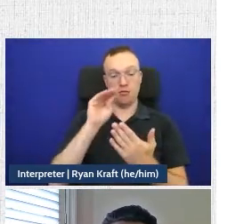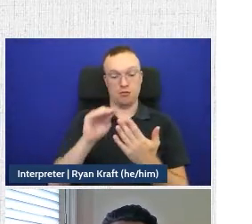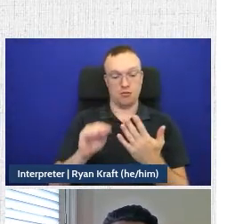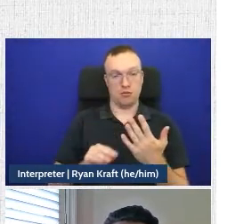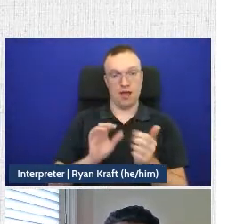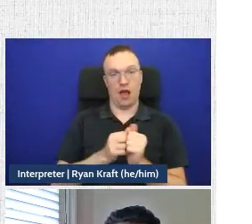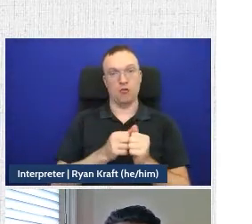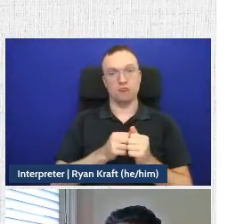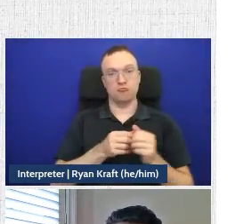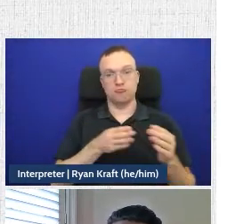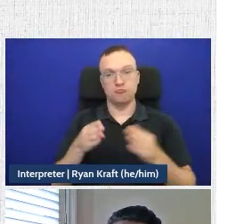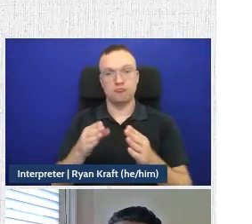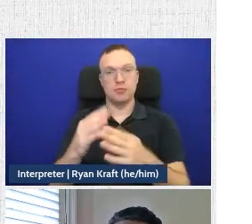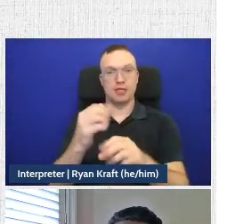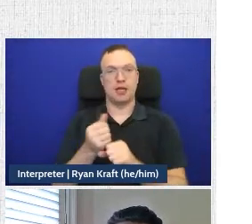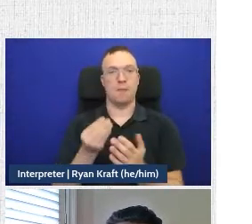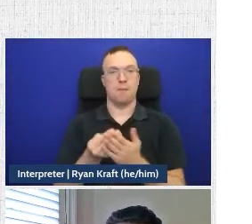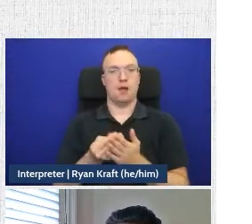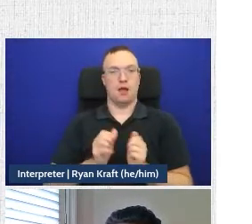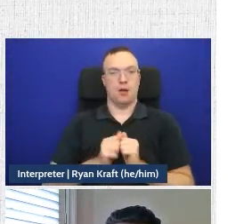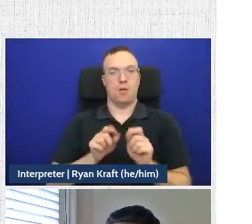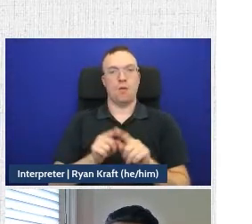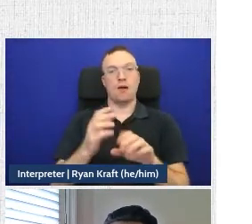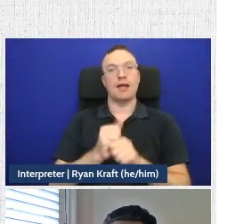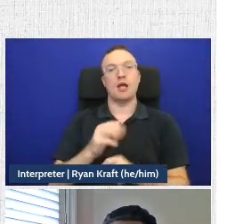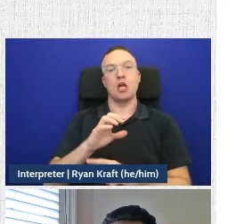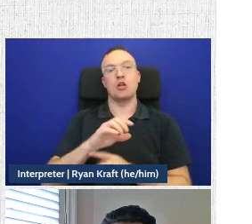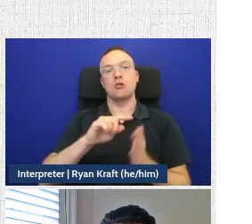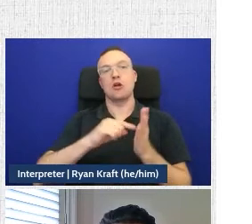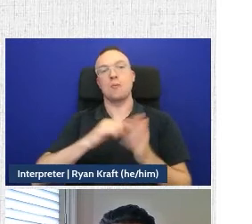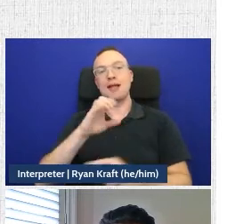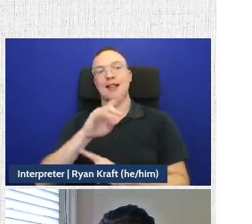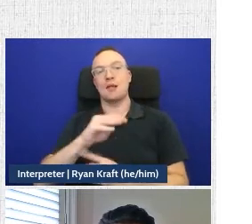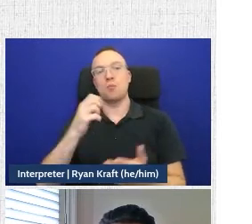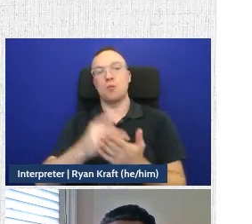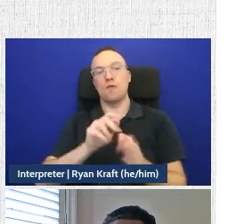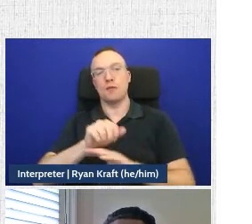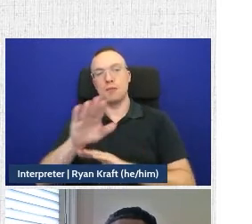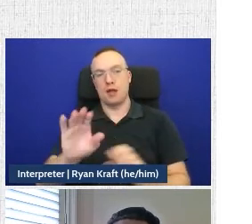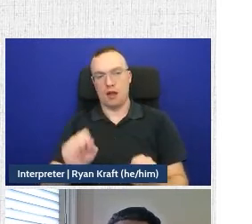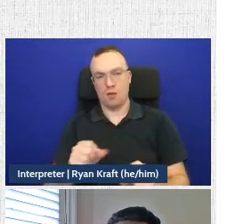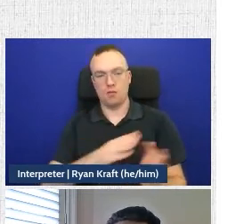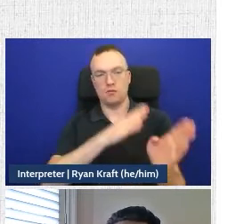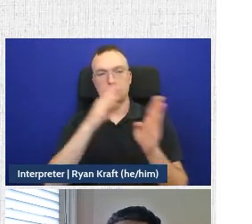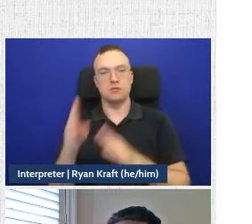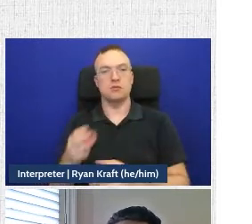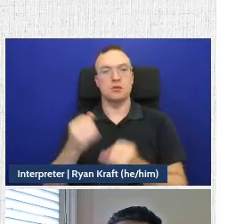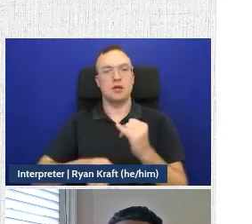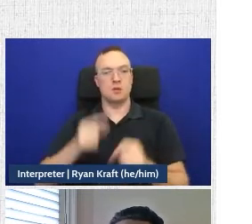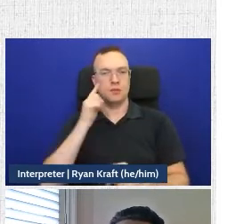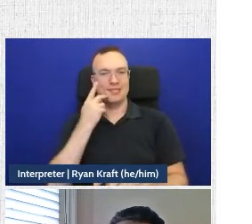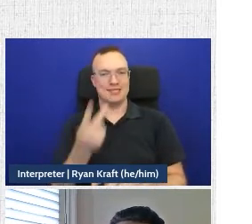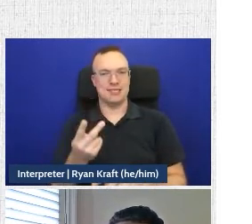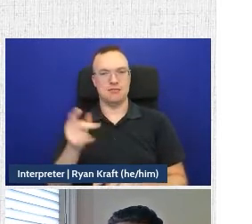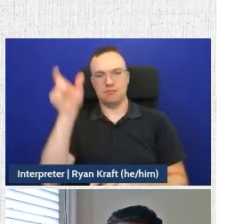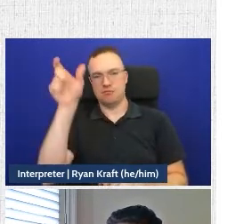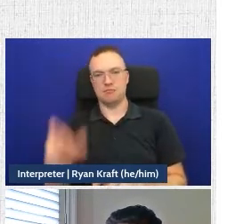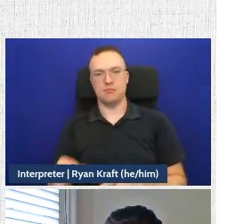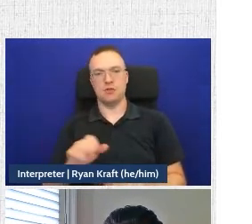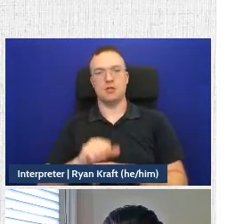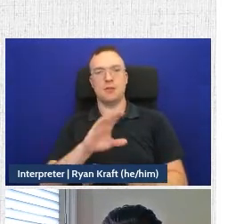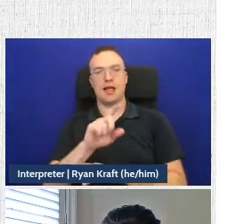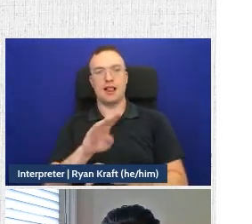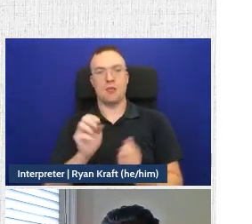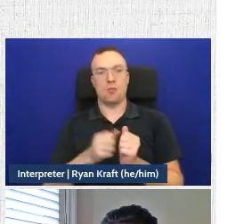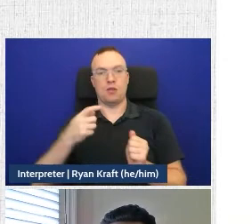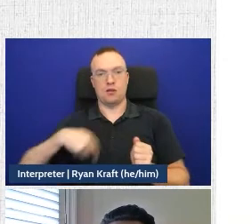they can go about getting their money and getting their compensation claim approved and submitted. And lastly, as you can see on the right, we have the option to submit your claim